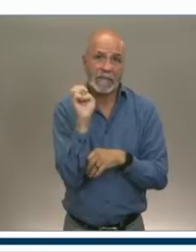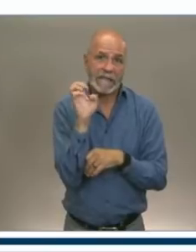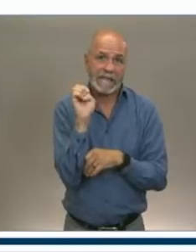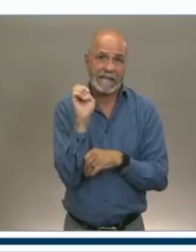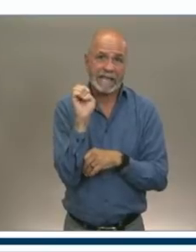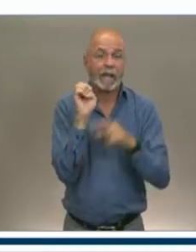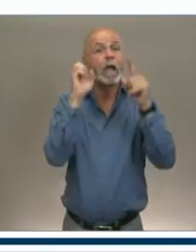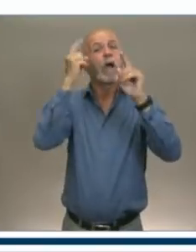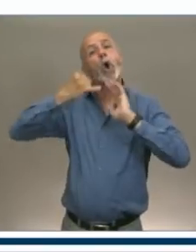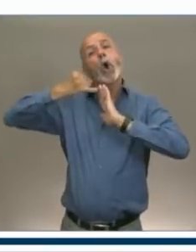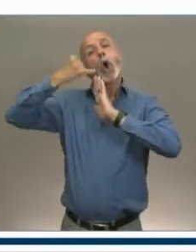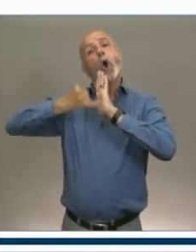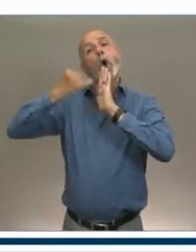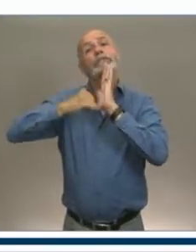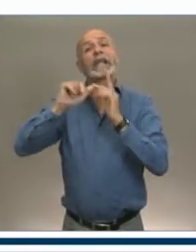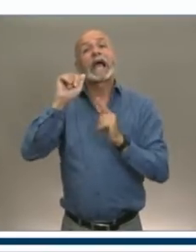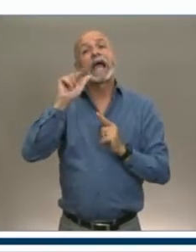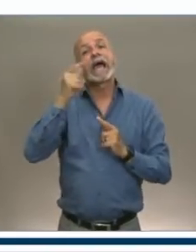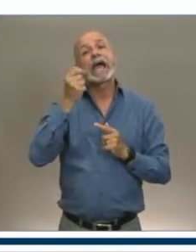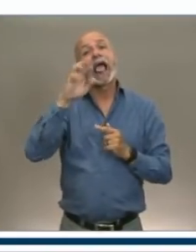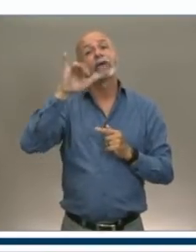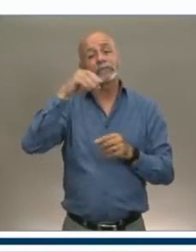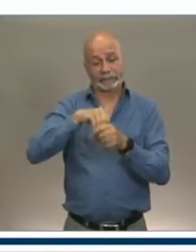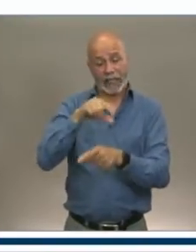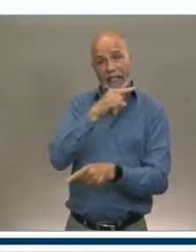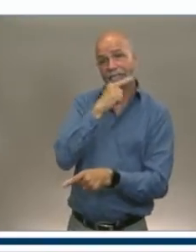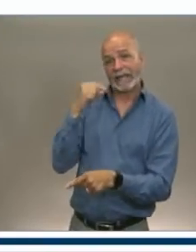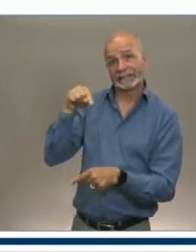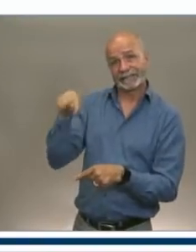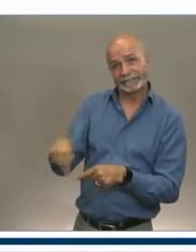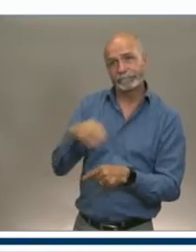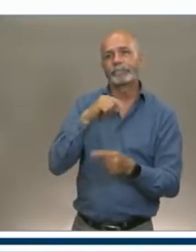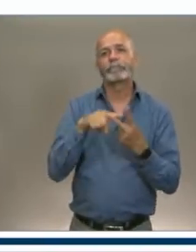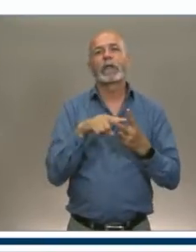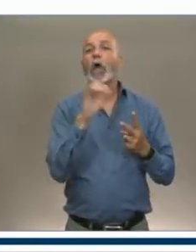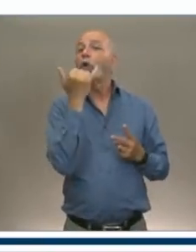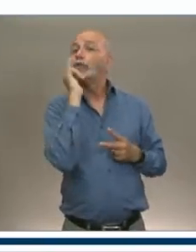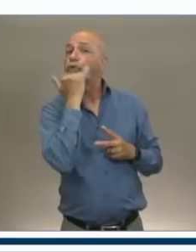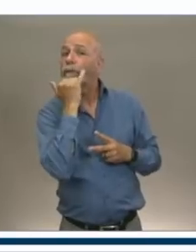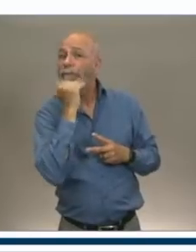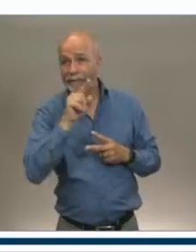here in Halifax and Yarmouth for the months of July and August.